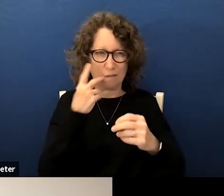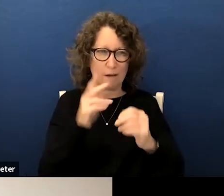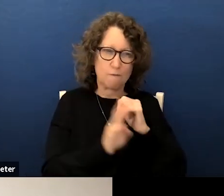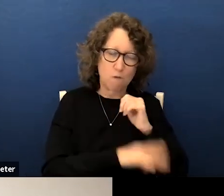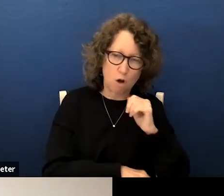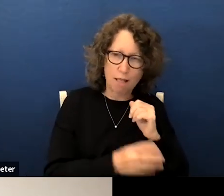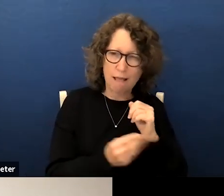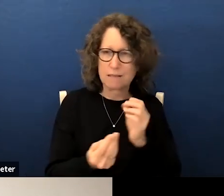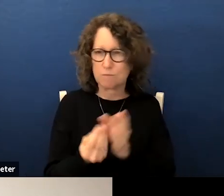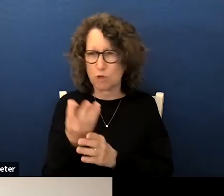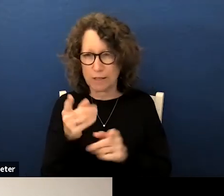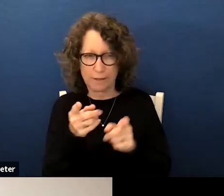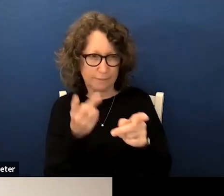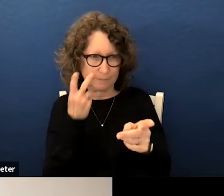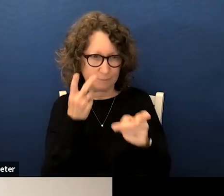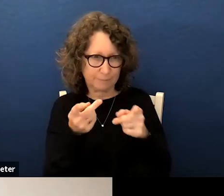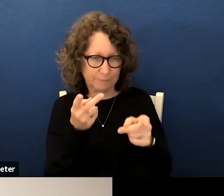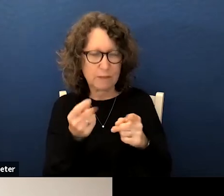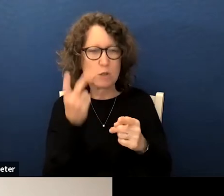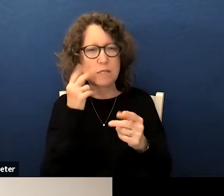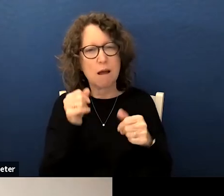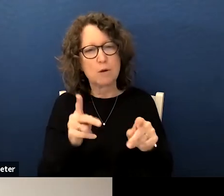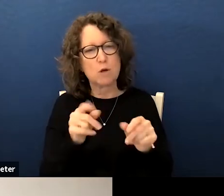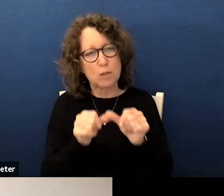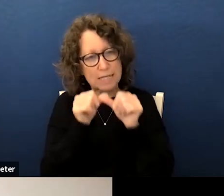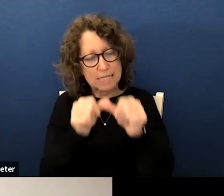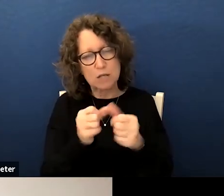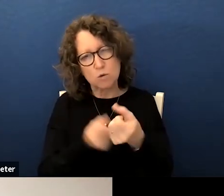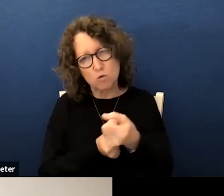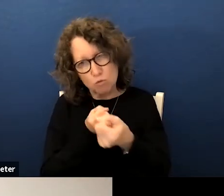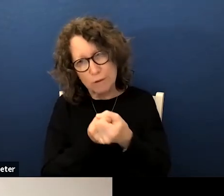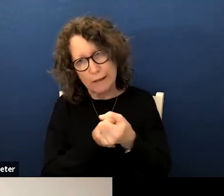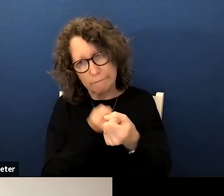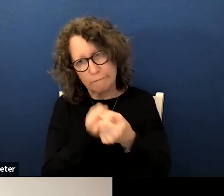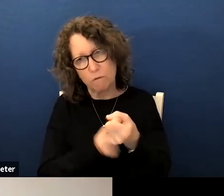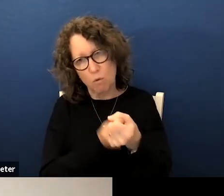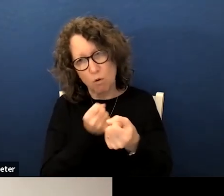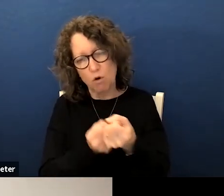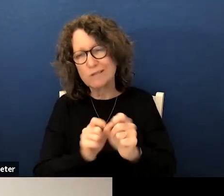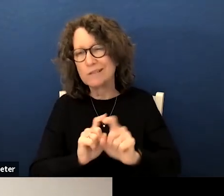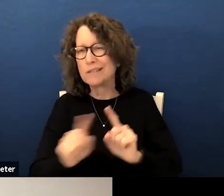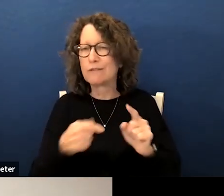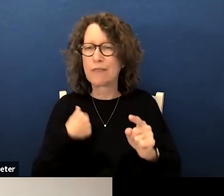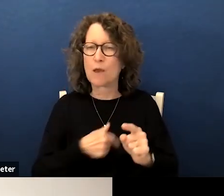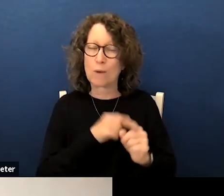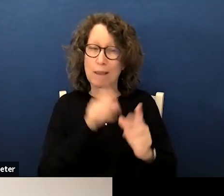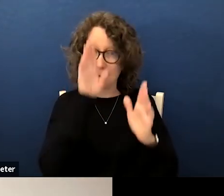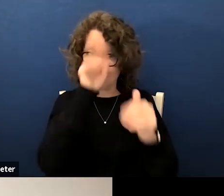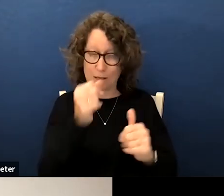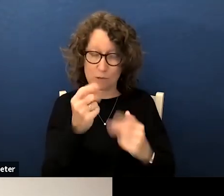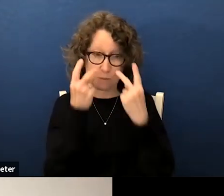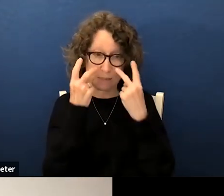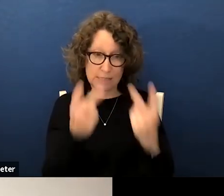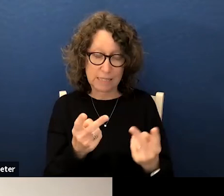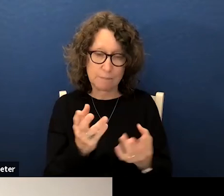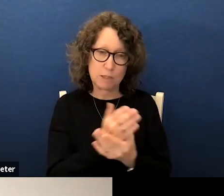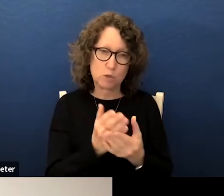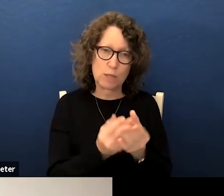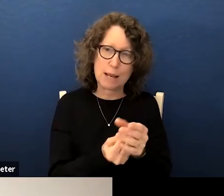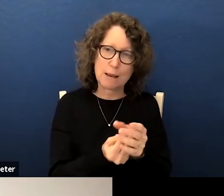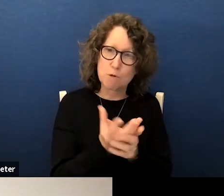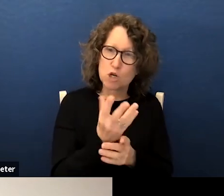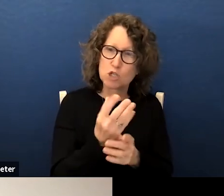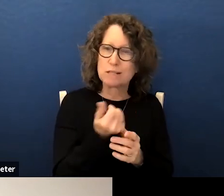September I think this is an opportunity to continue to reinforce a difference that we expect to see between emergent